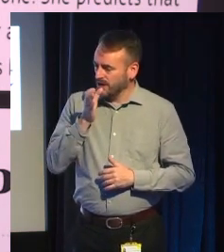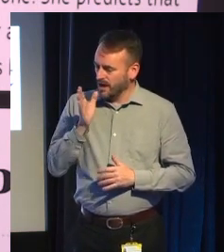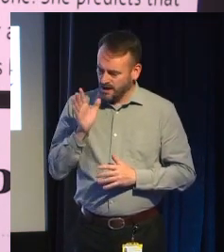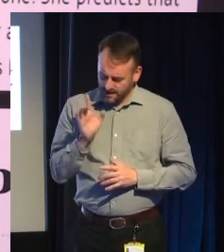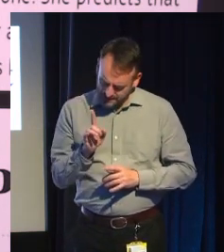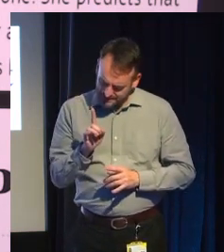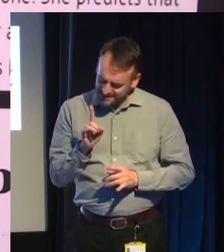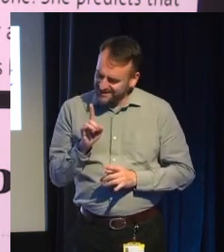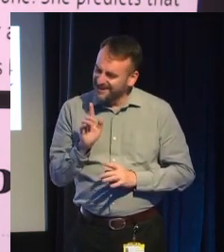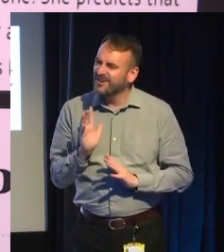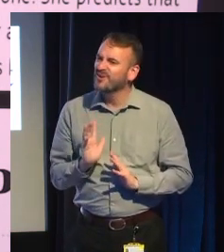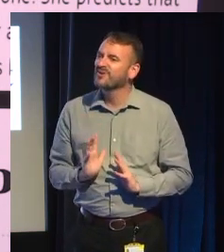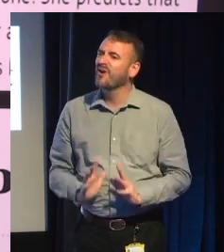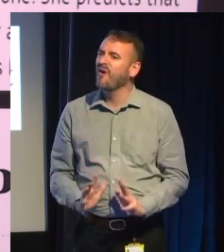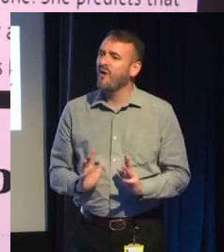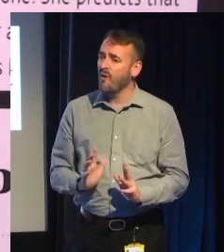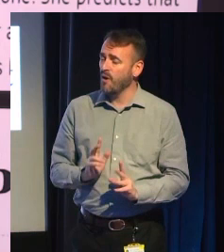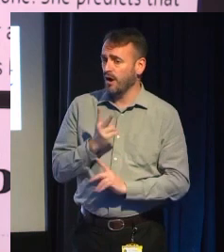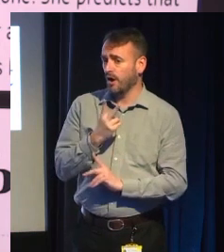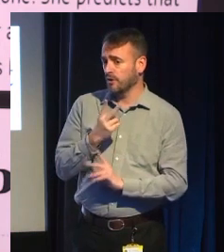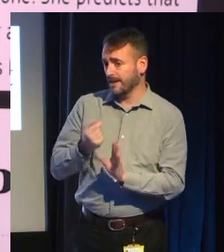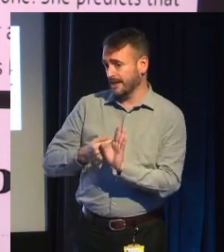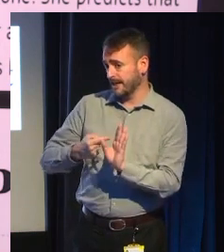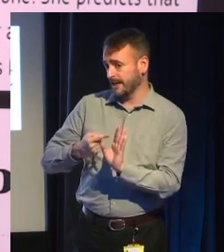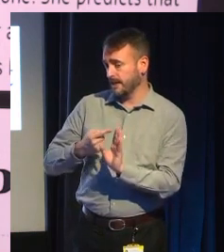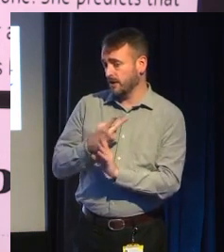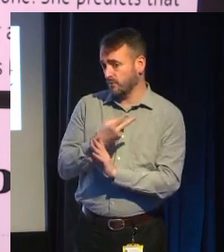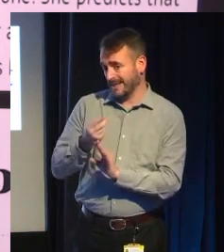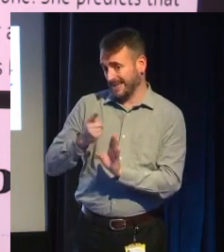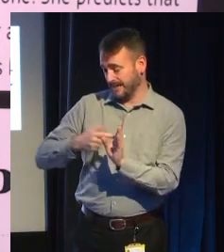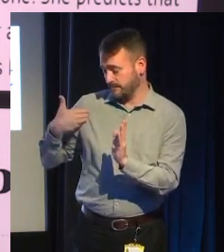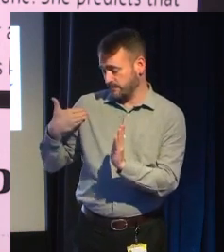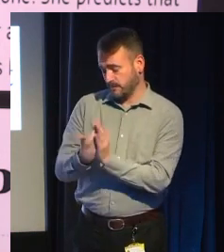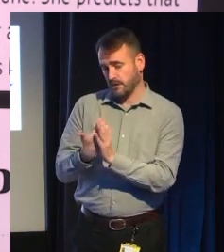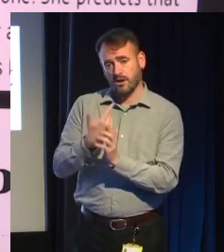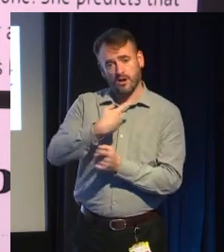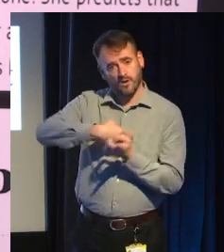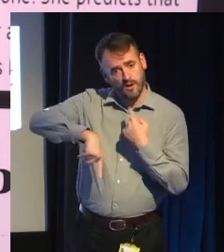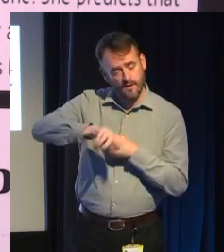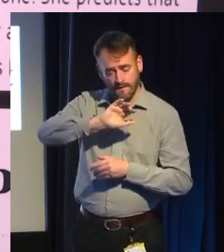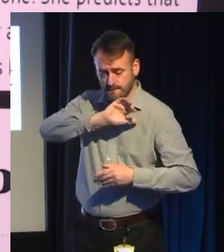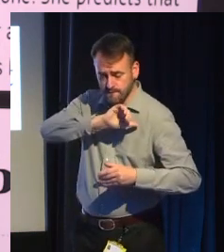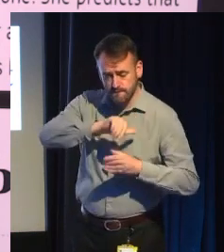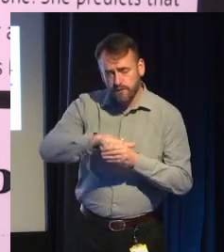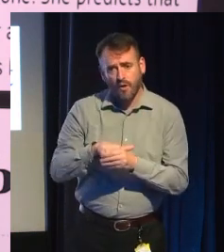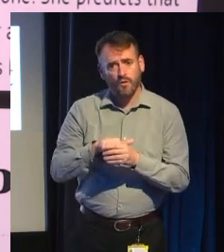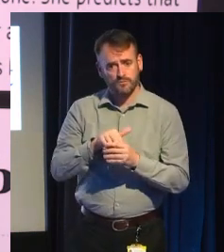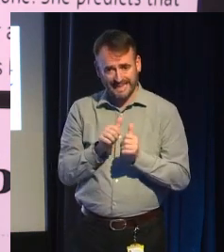So for the last 20 years, workers in our industry have found ourselves caught up in a culture war about what we do.